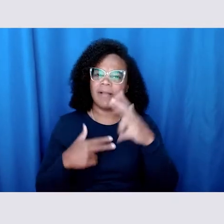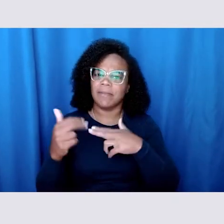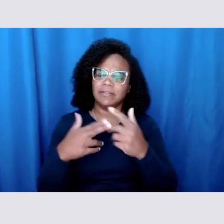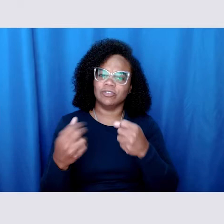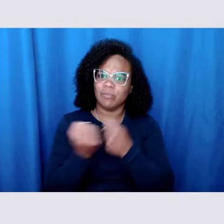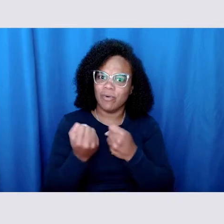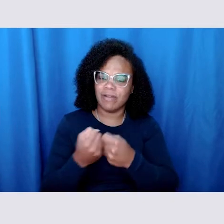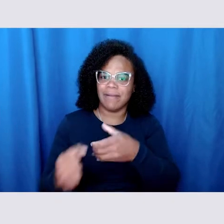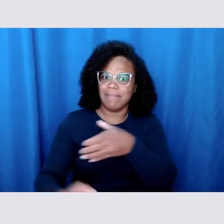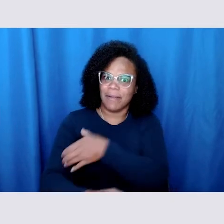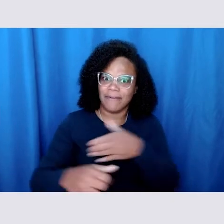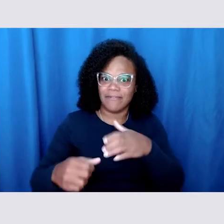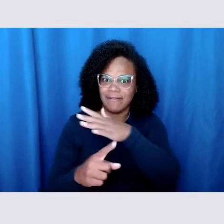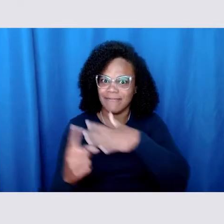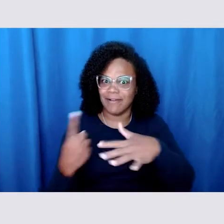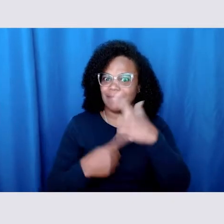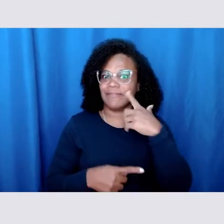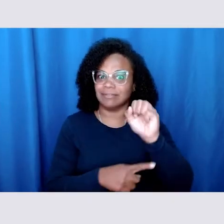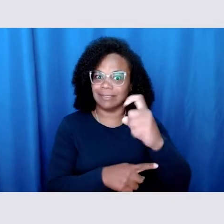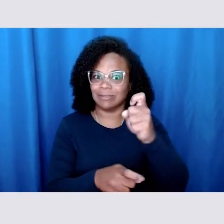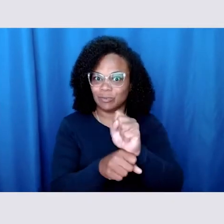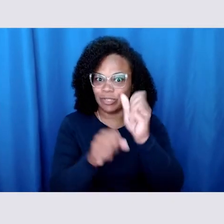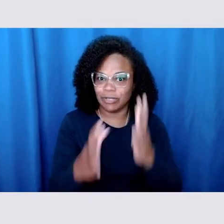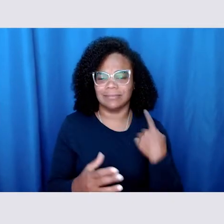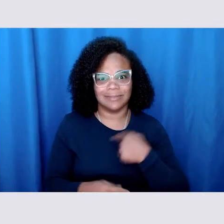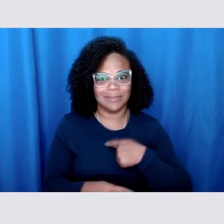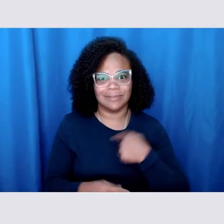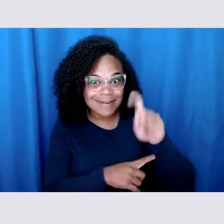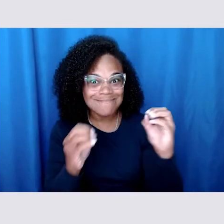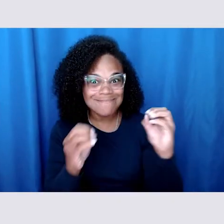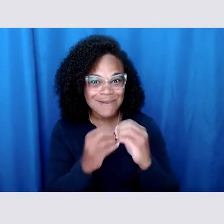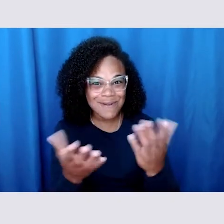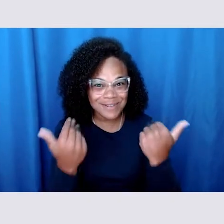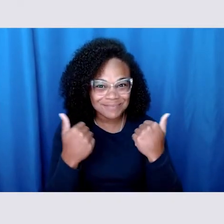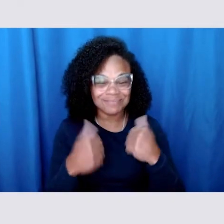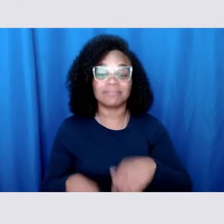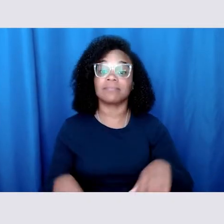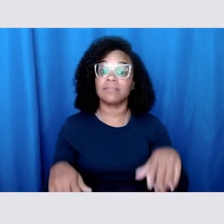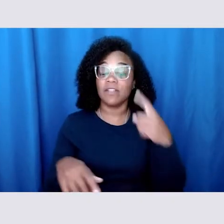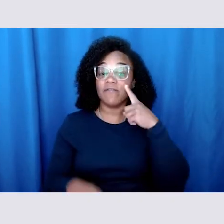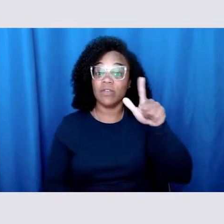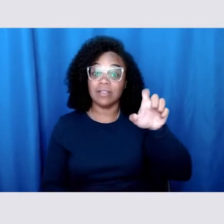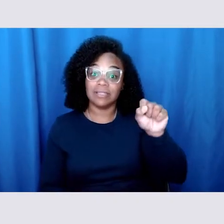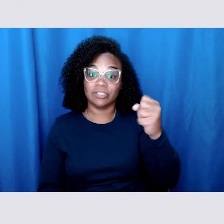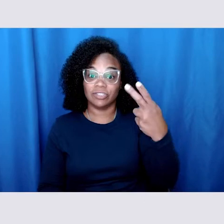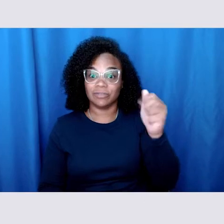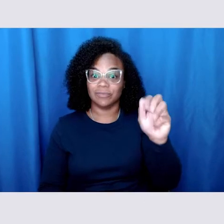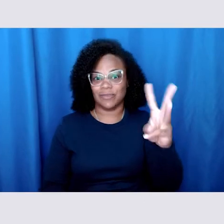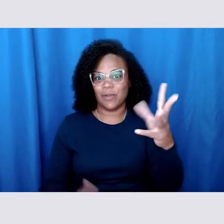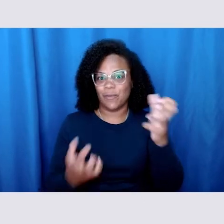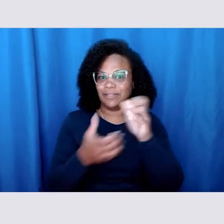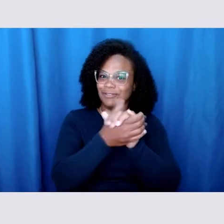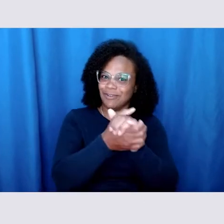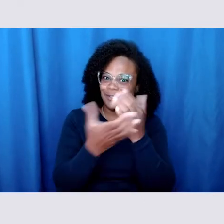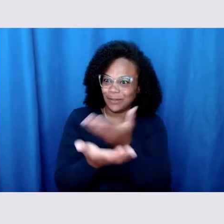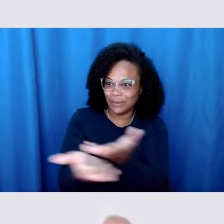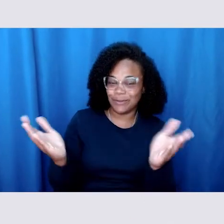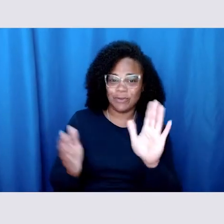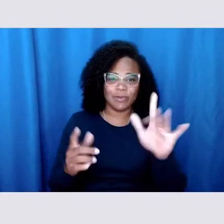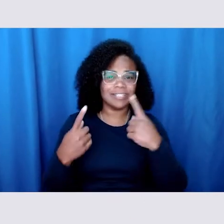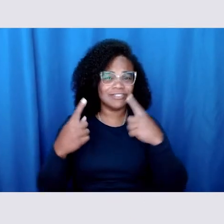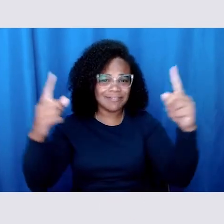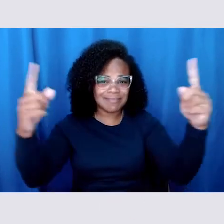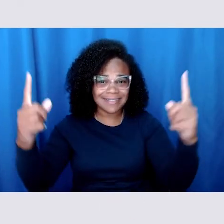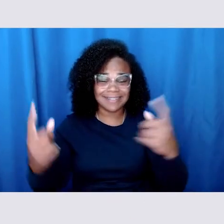for sex workers. We need more of that in this world. And on behalf of LaShaw, I just want to congratulate you all on your achievements and